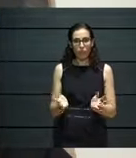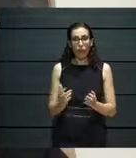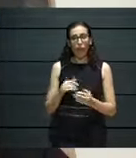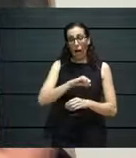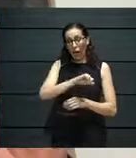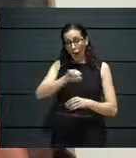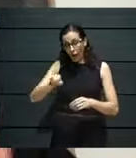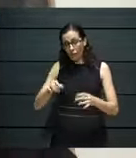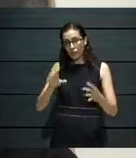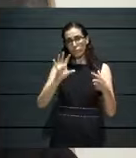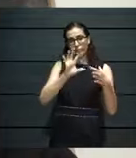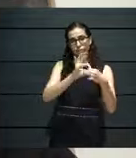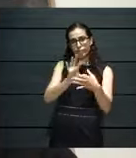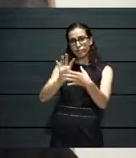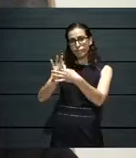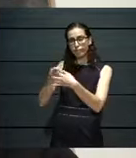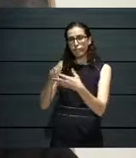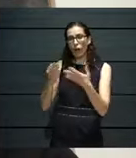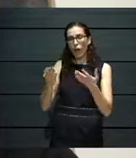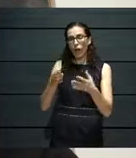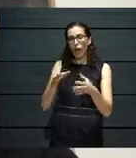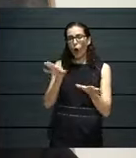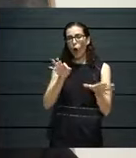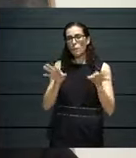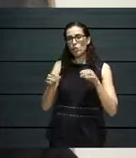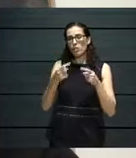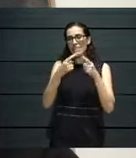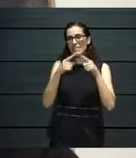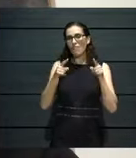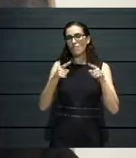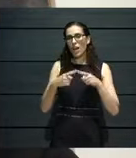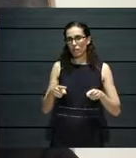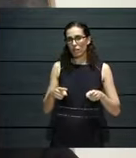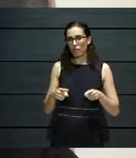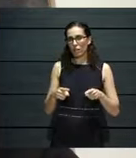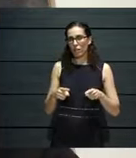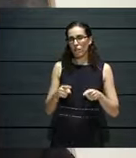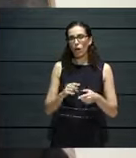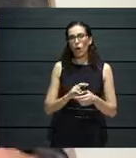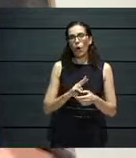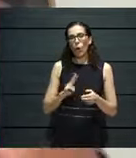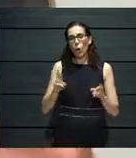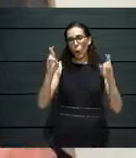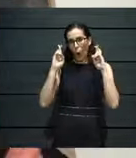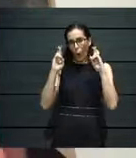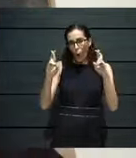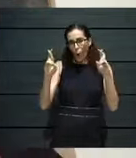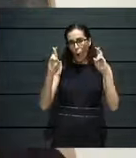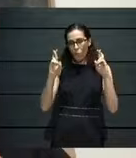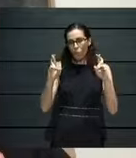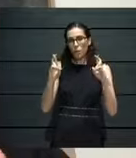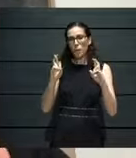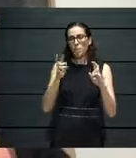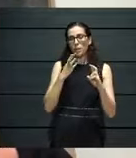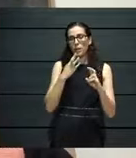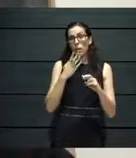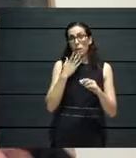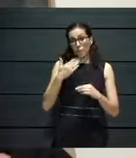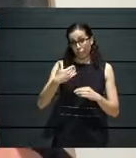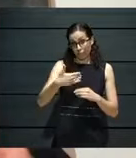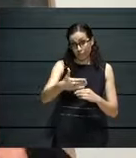alternative options and alternative possibilities, which we hope in the long term will not